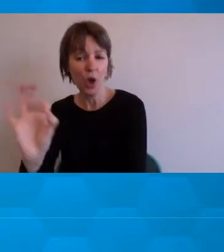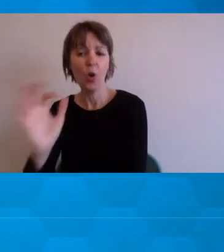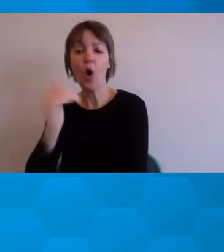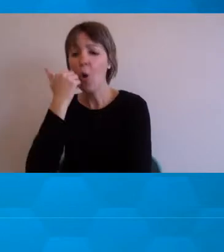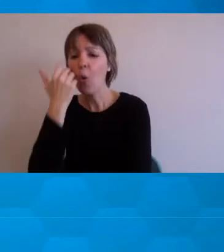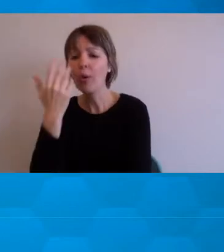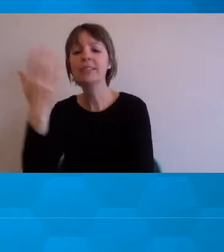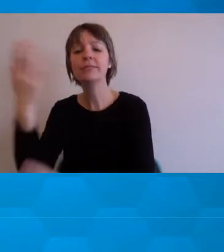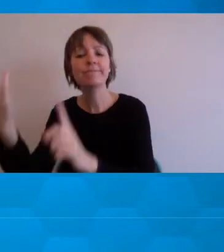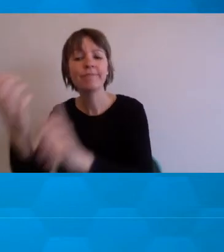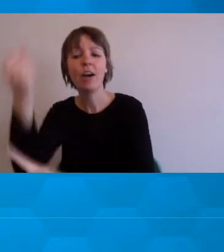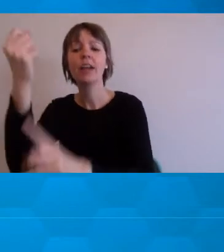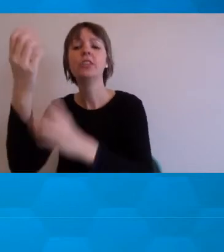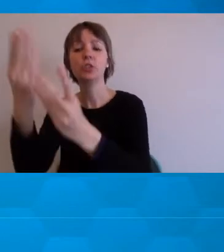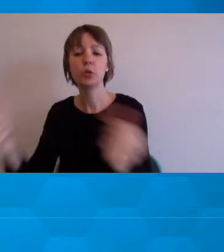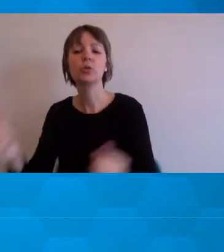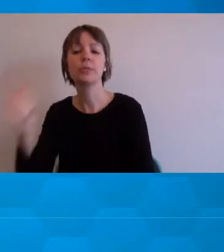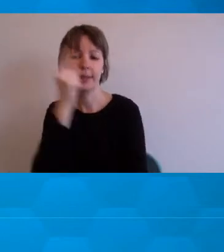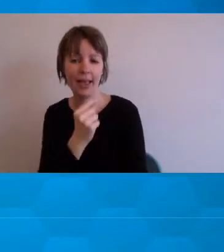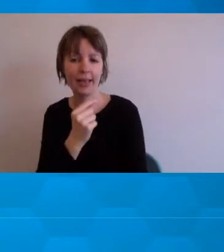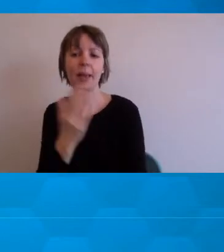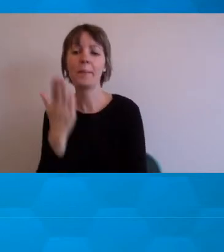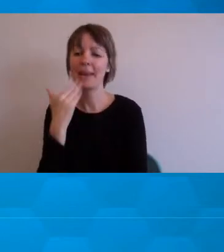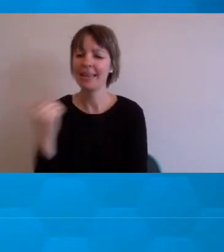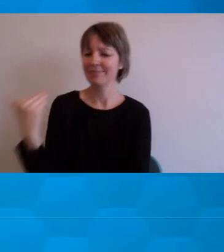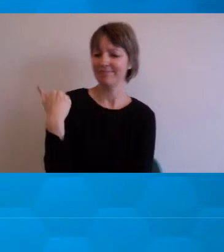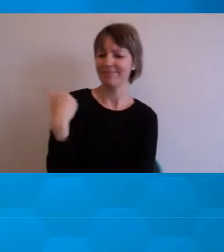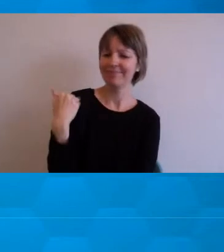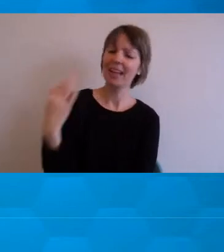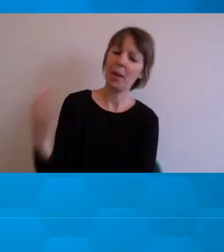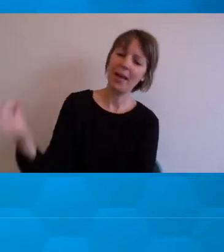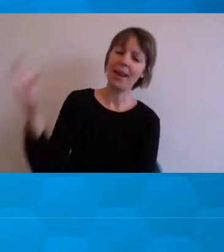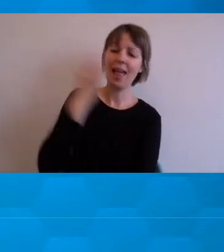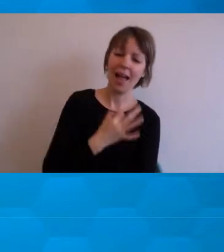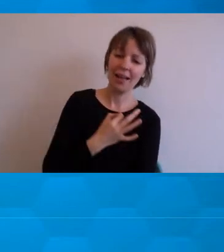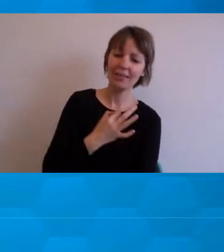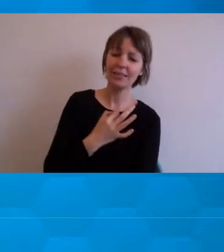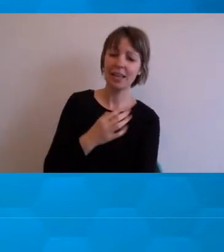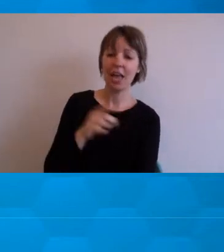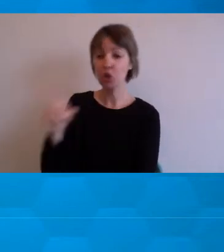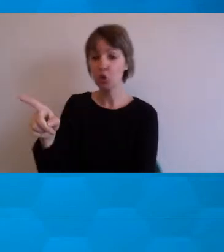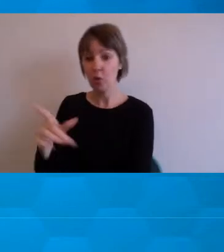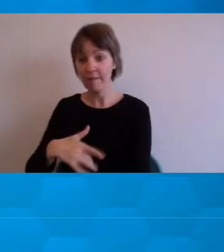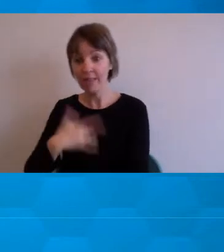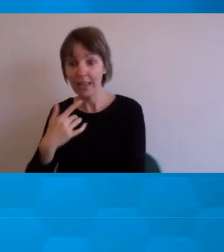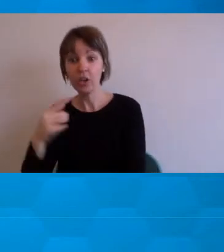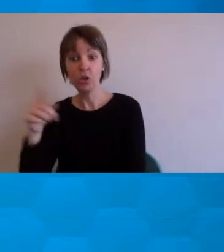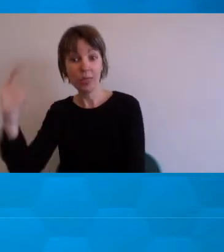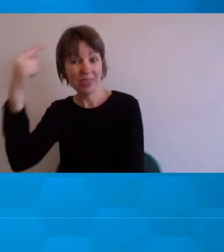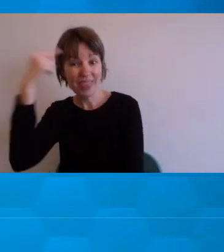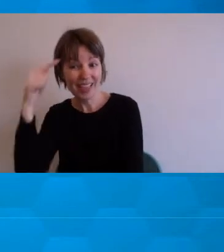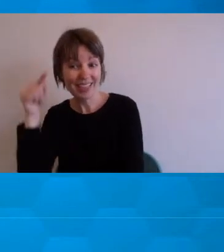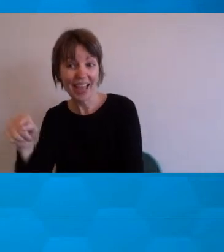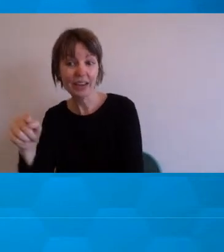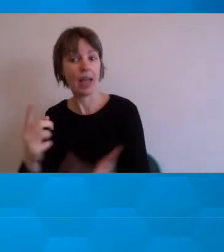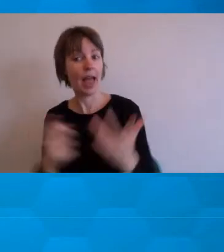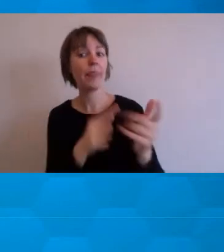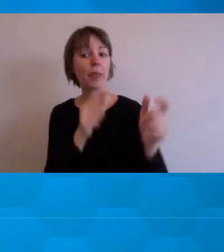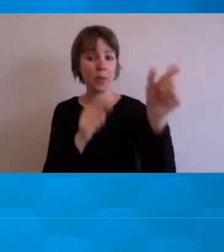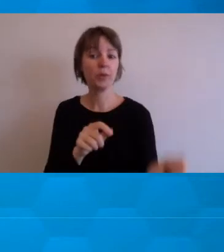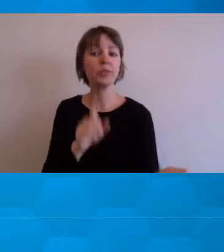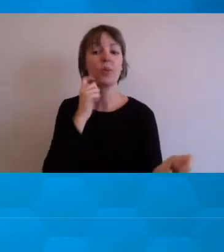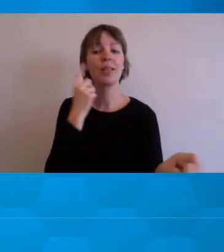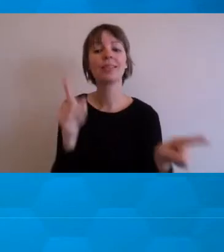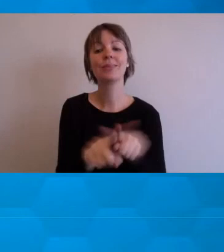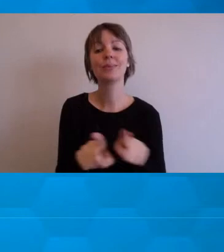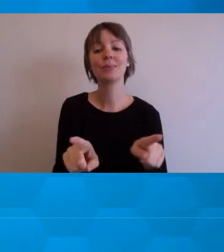somewhere, please come to us, because if you're thinking of it, clearly somebody else will be as well. So activity rules and padlets and polls,